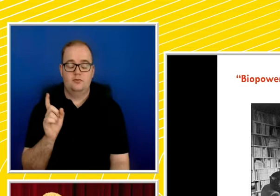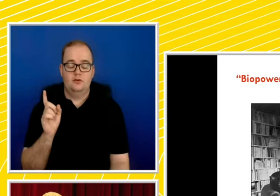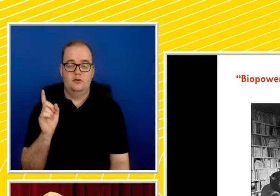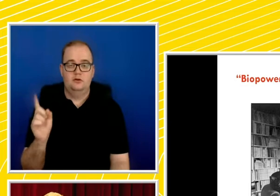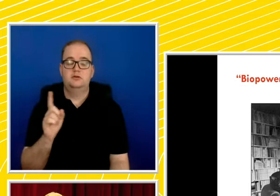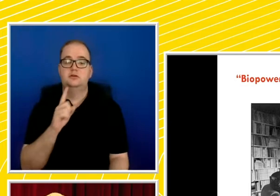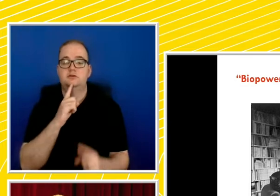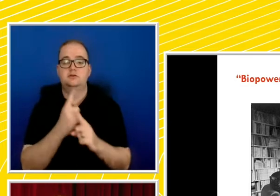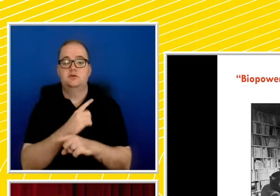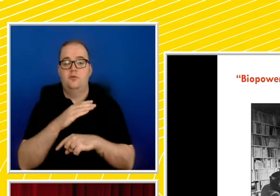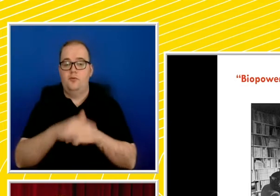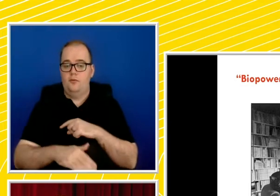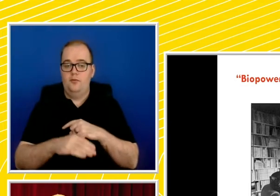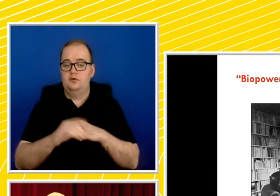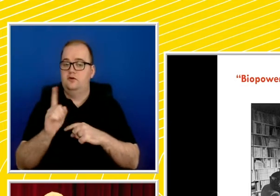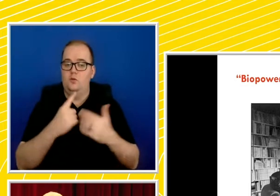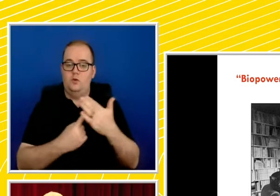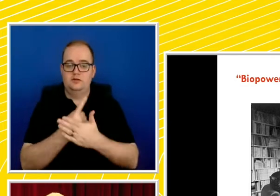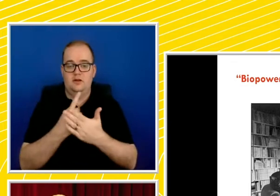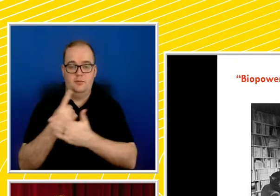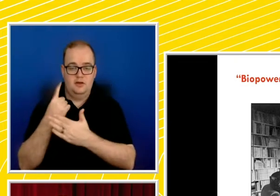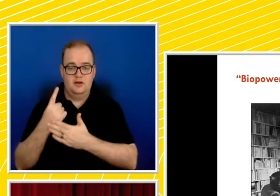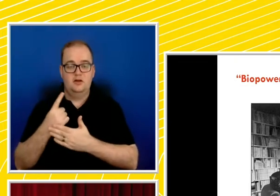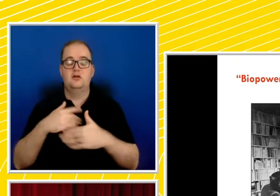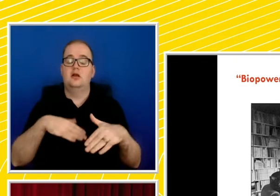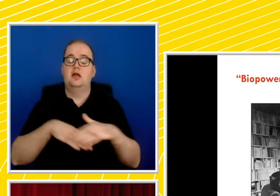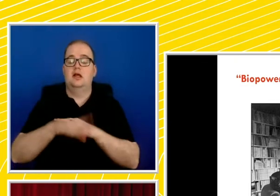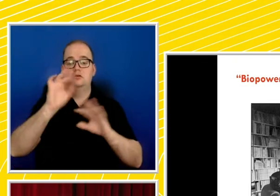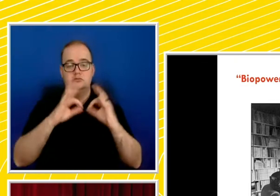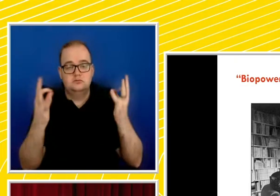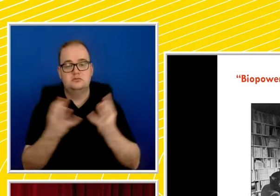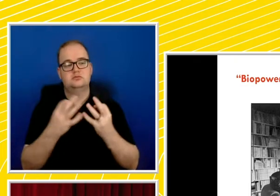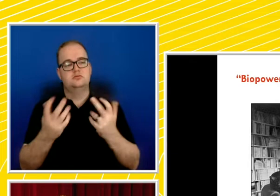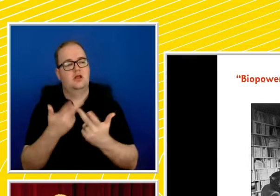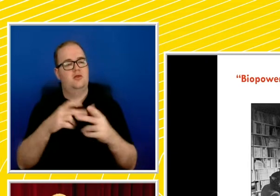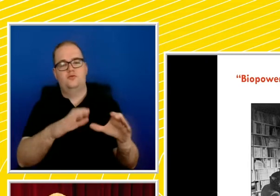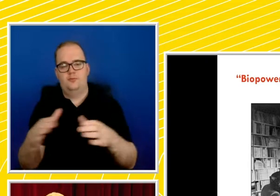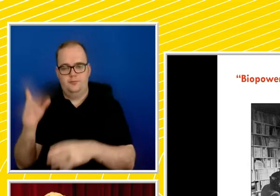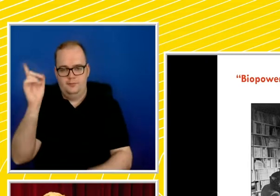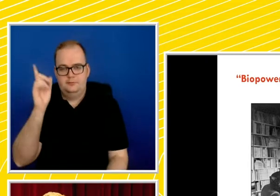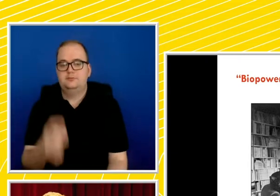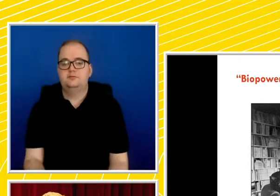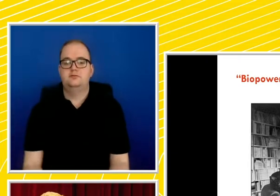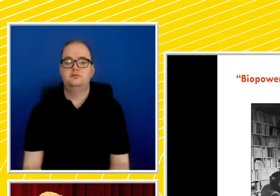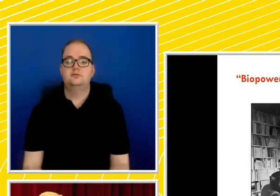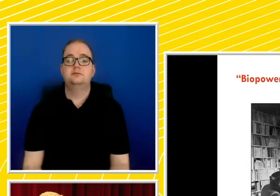and it's implemented by bureaucracies and other organs of the modern state. For Foucault,